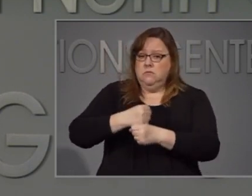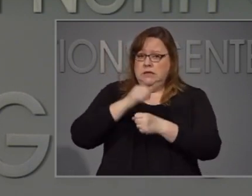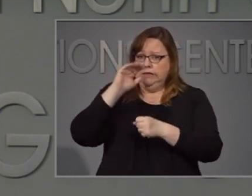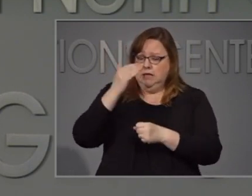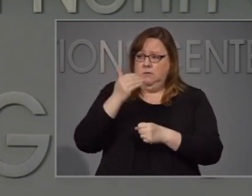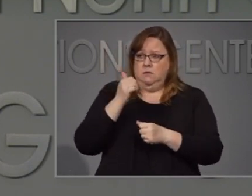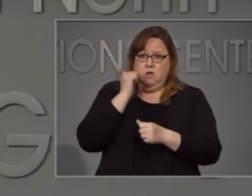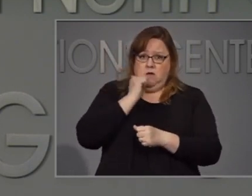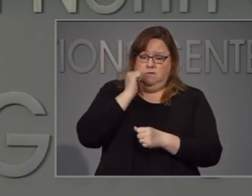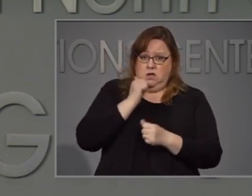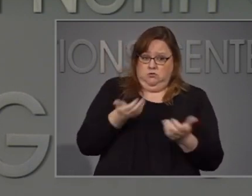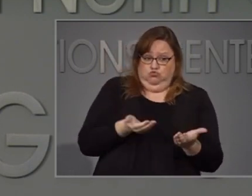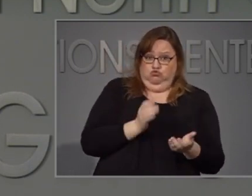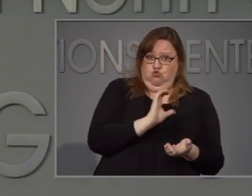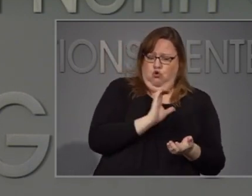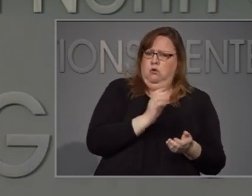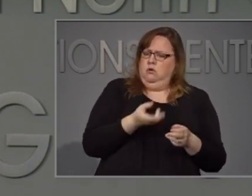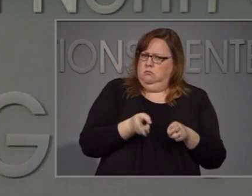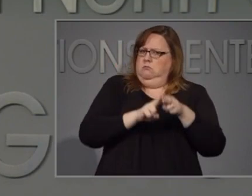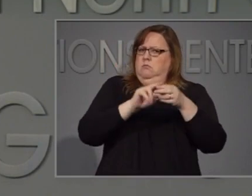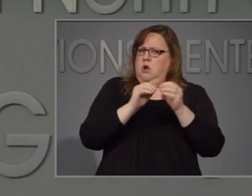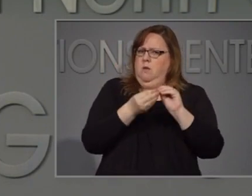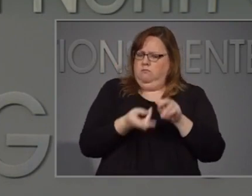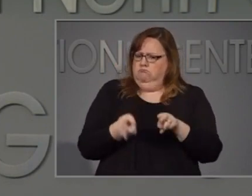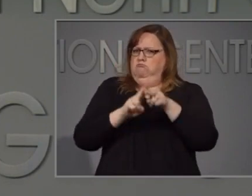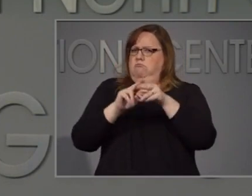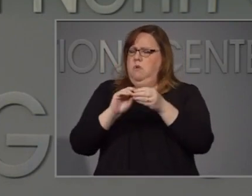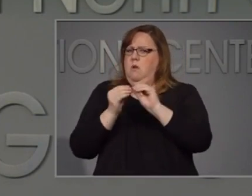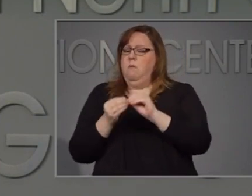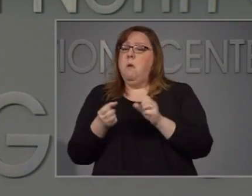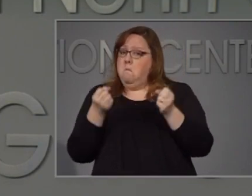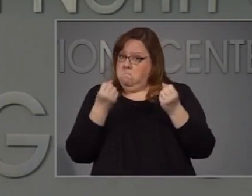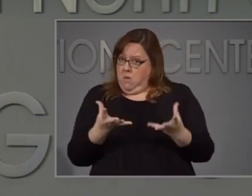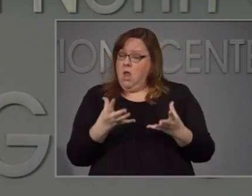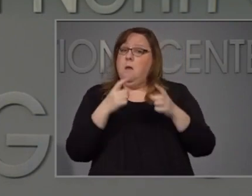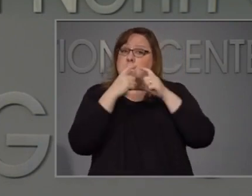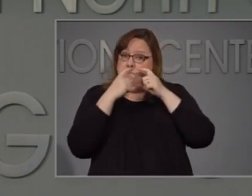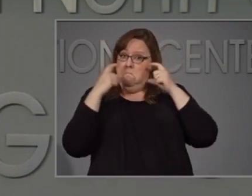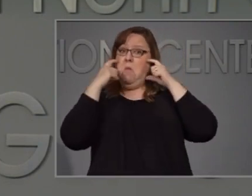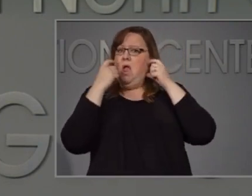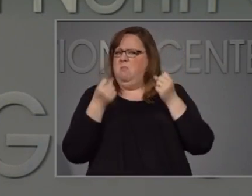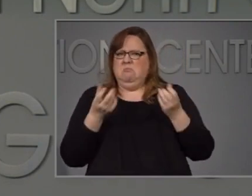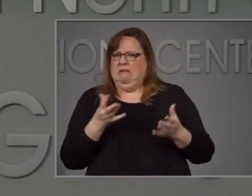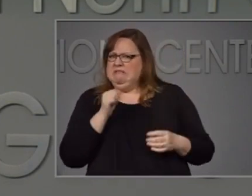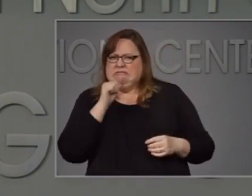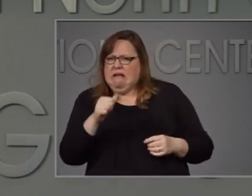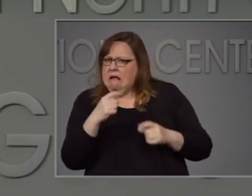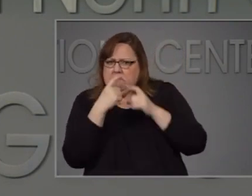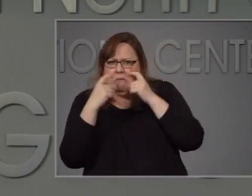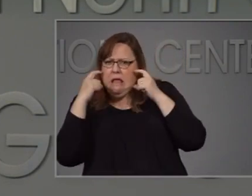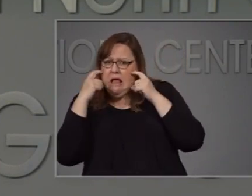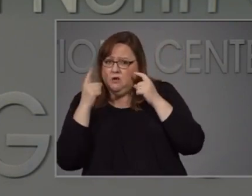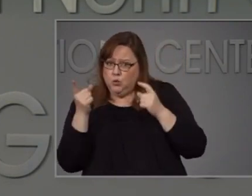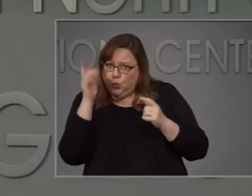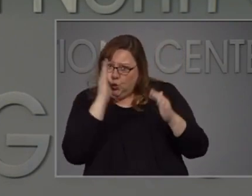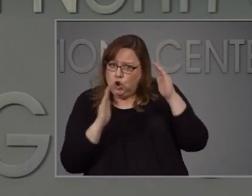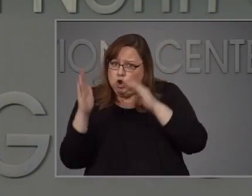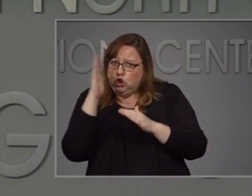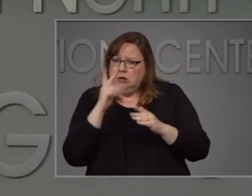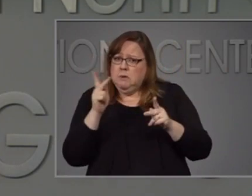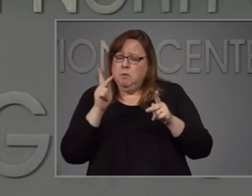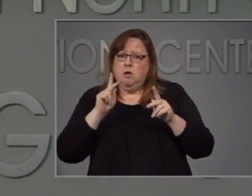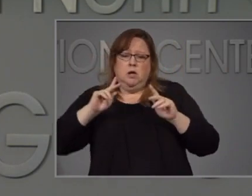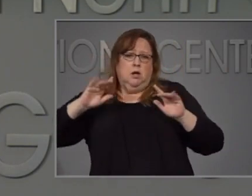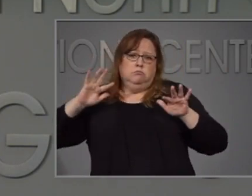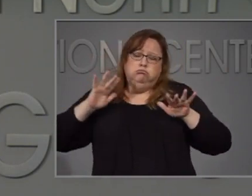day here, at least in Charlotte, many are wearing masks, but a large number also are not. Do you worry that the size of these gatherings and how